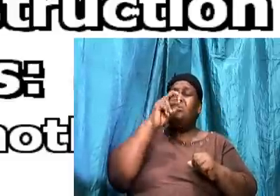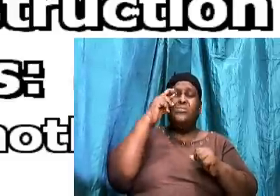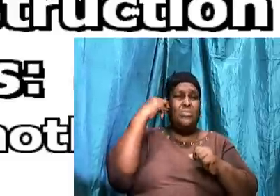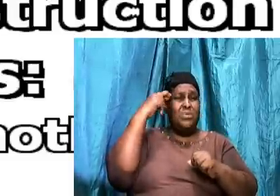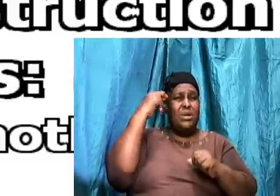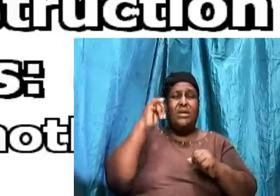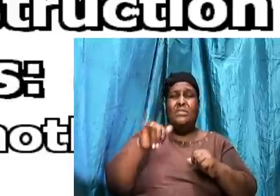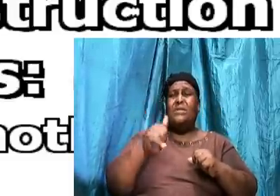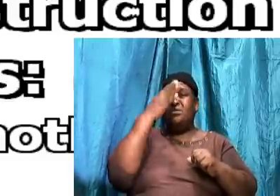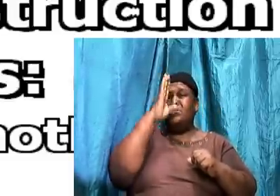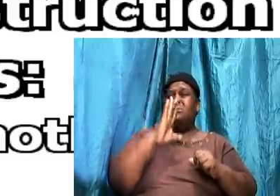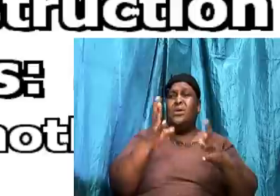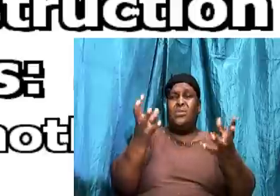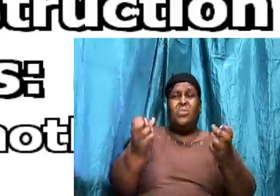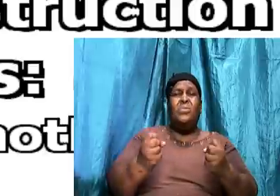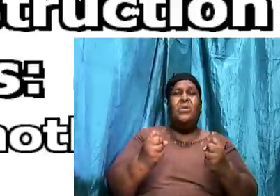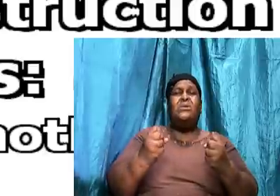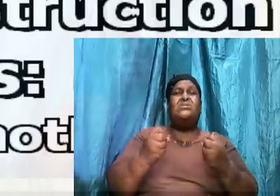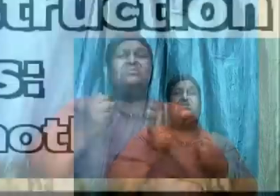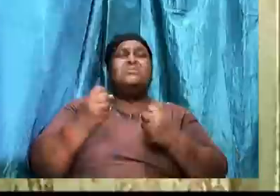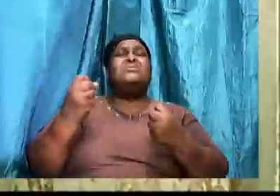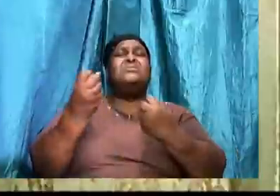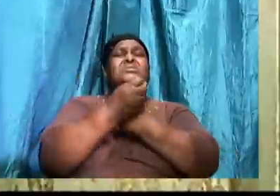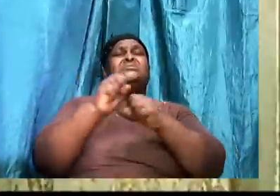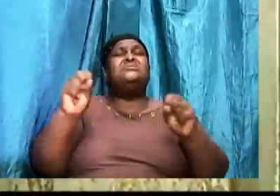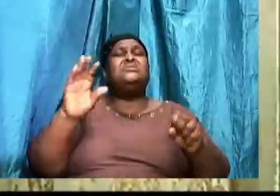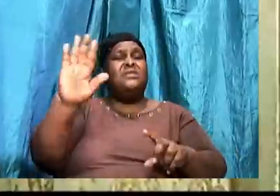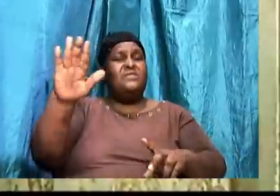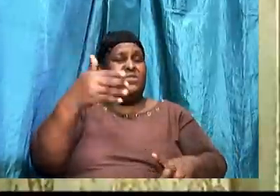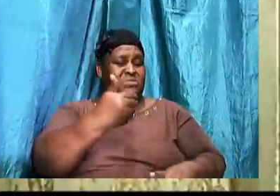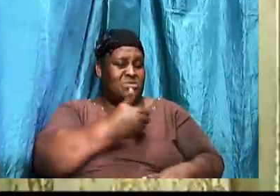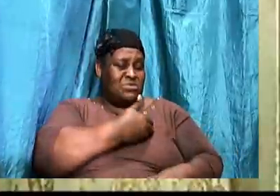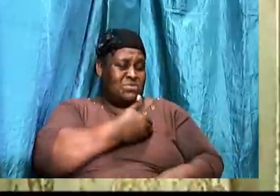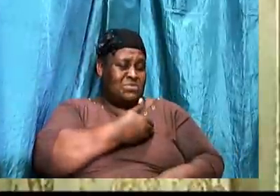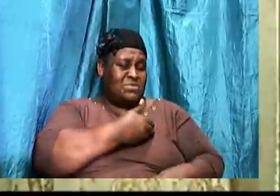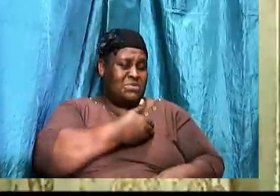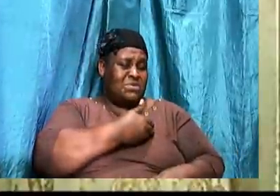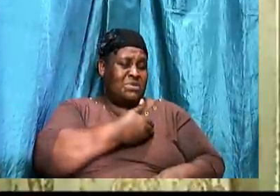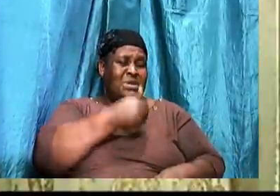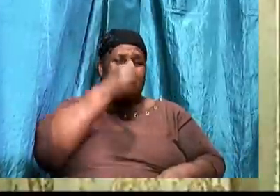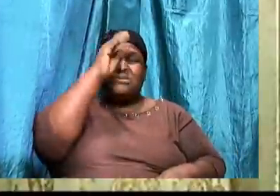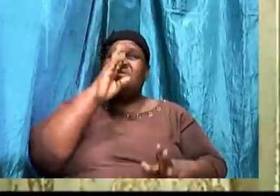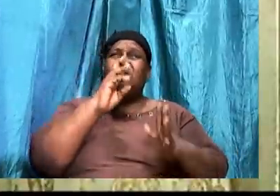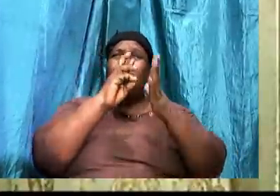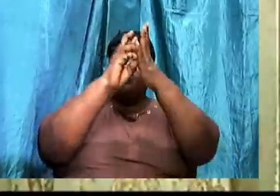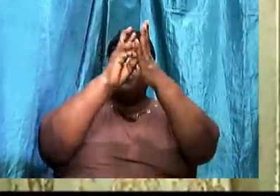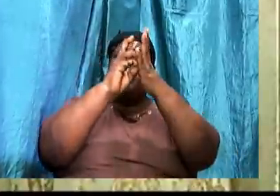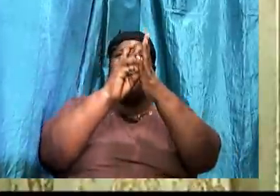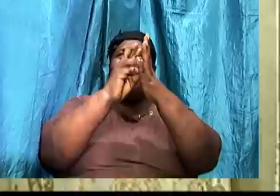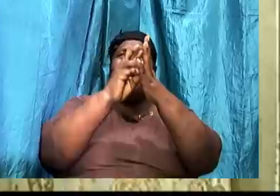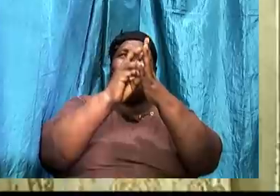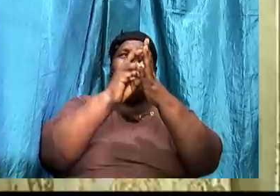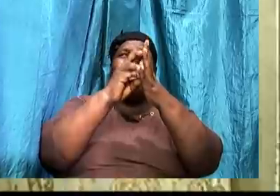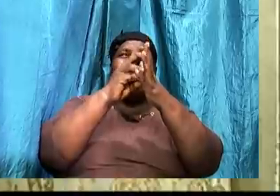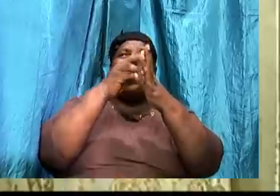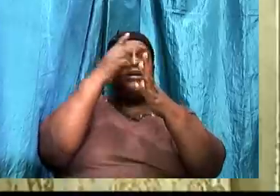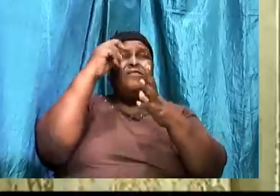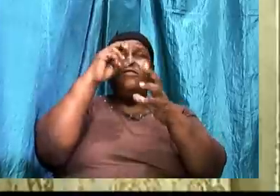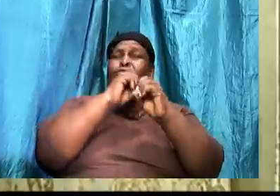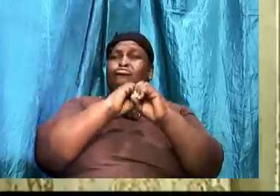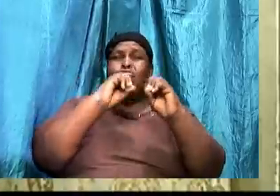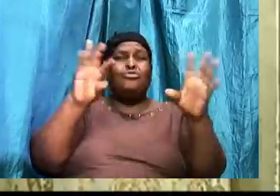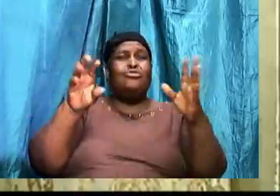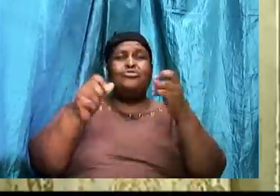Wants to save a soul. His will is that none should perish. But that all. Should come. To